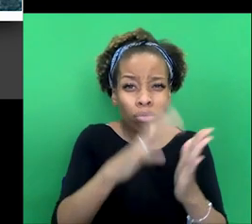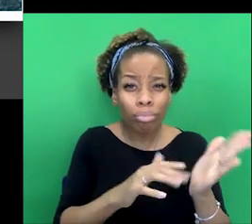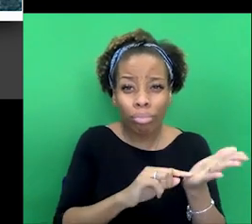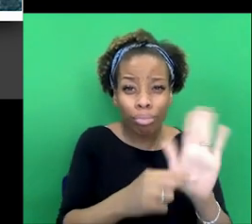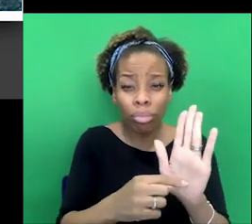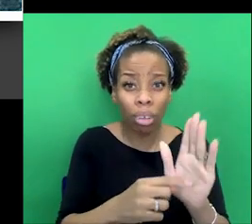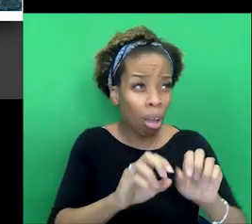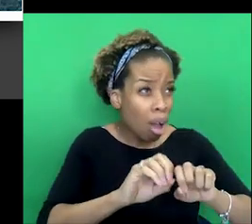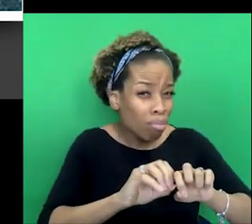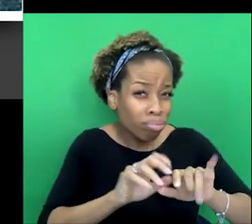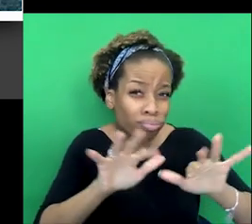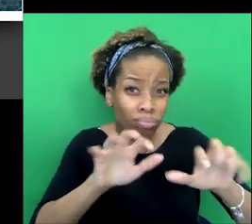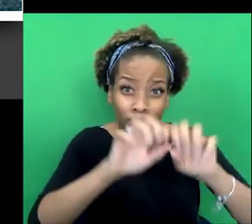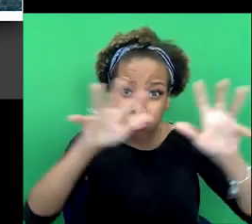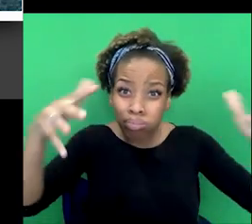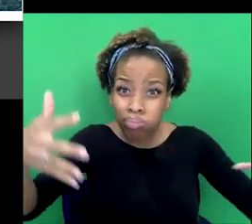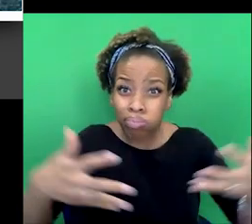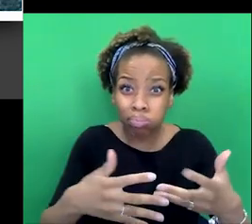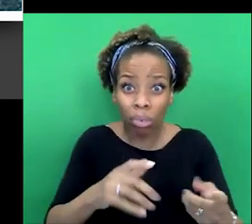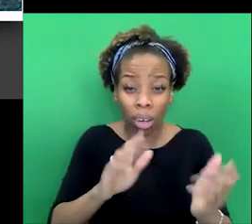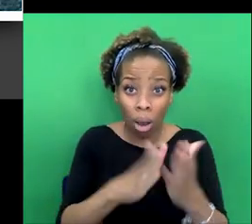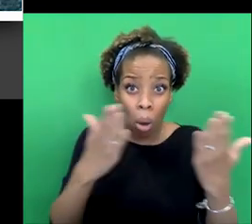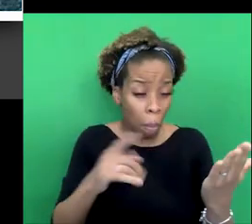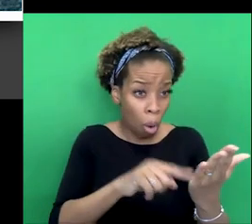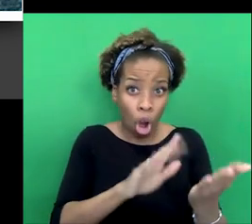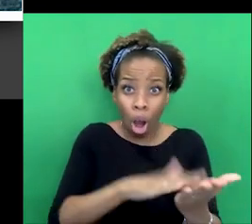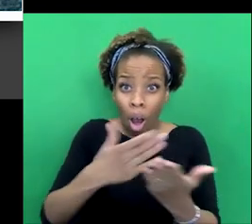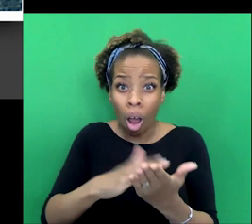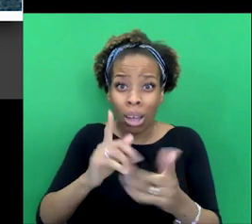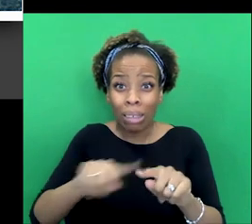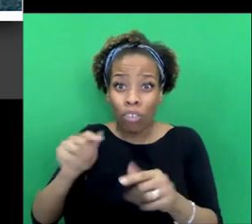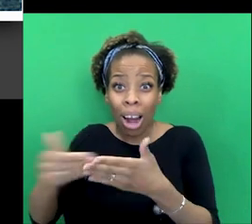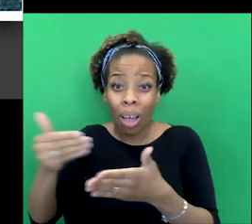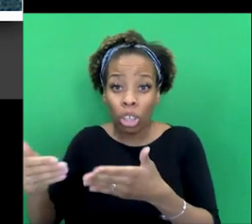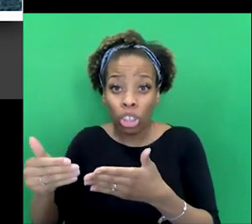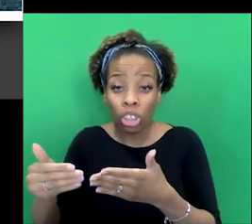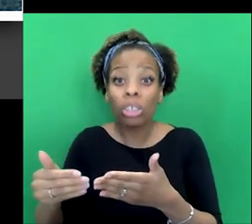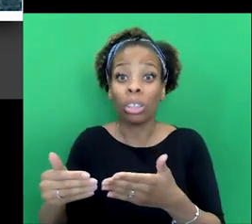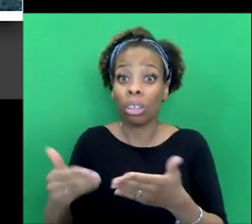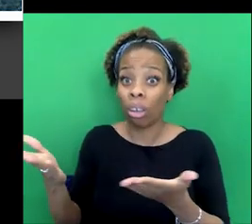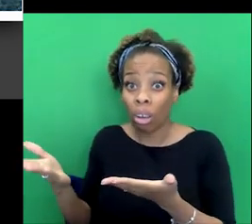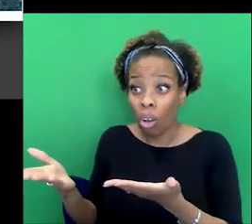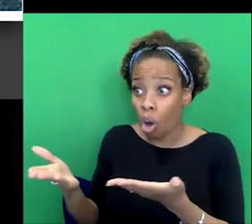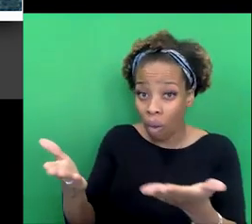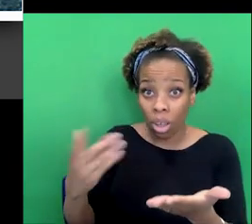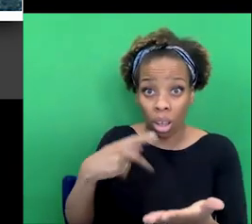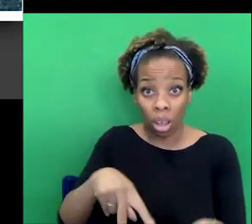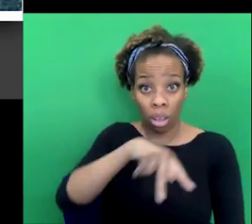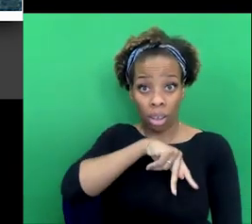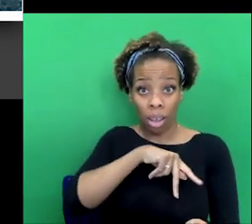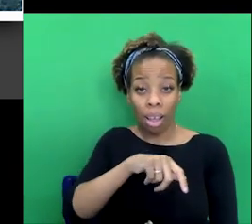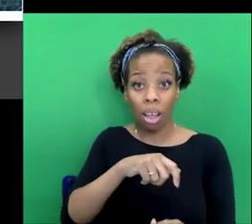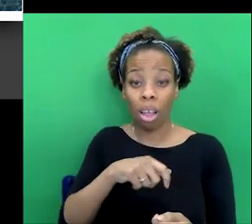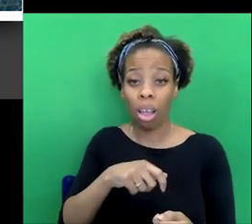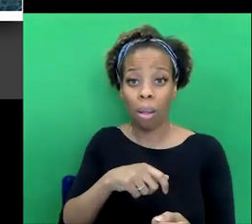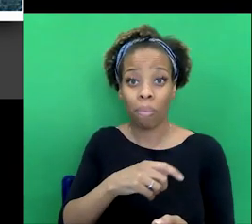France, went to the continent. So he became Sir Arthur Conan Doyle. He didn't want to accept, uh, the title. He didn't want a knighthood, but